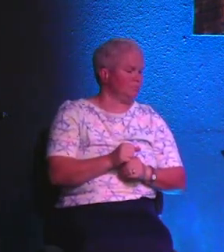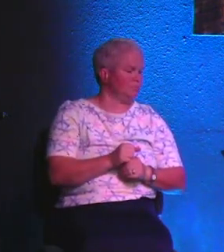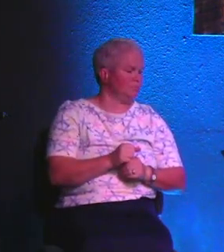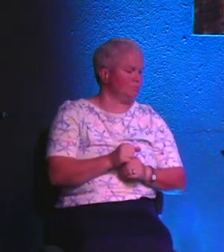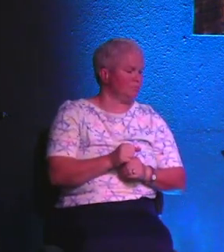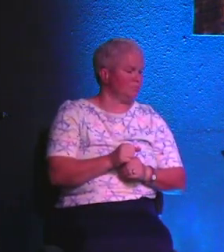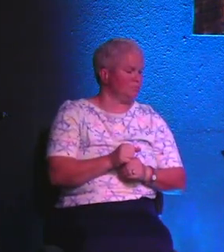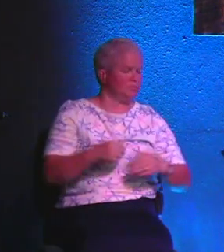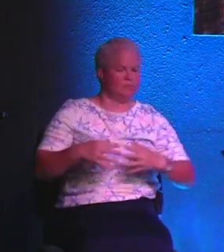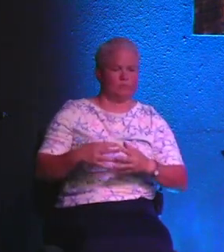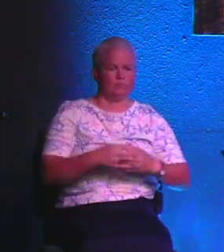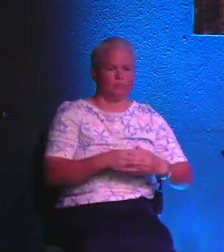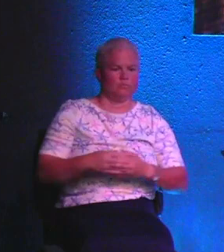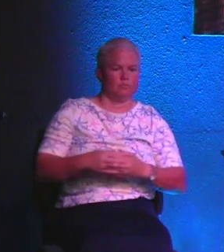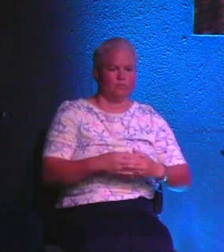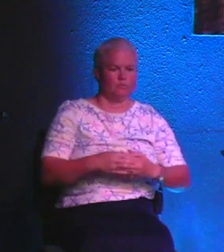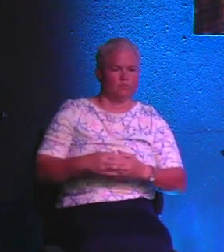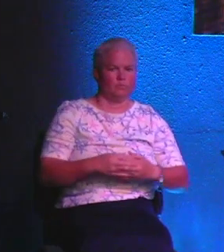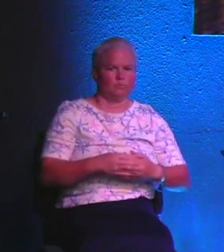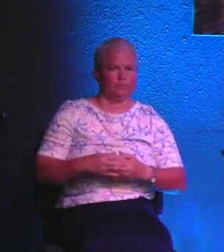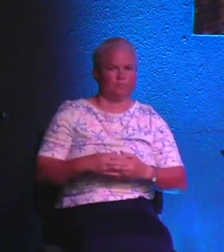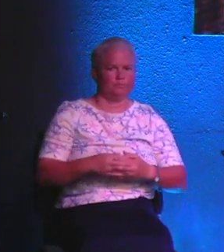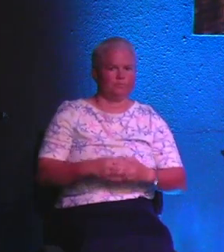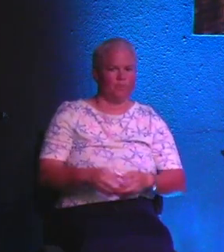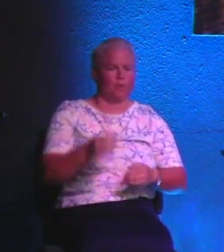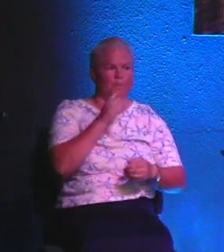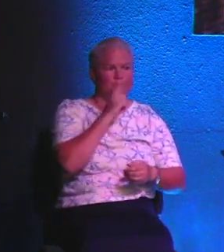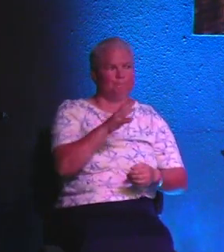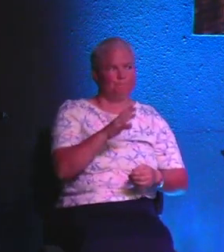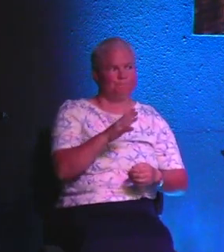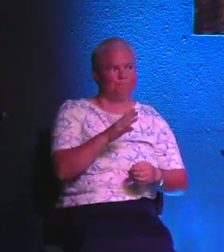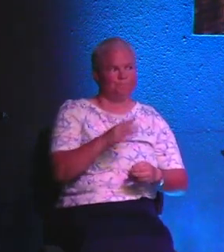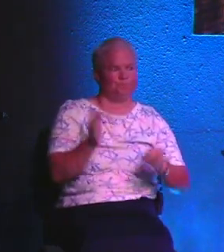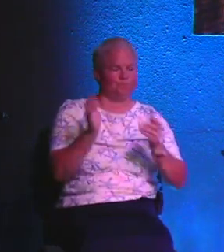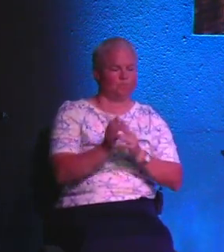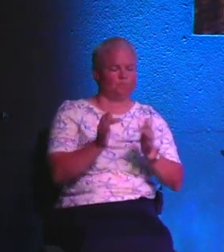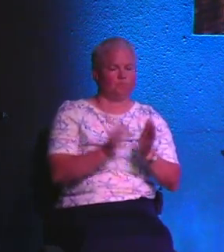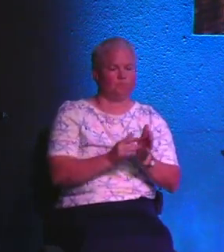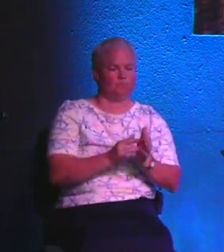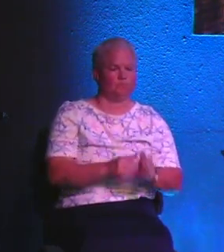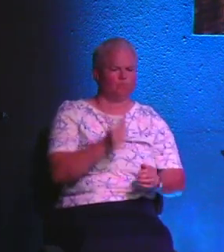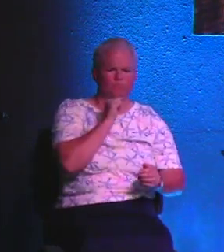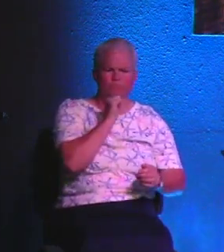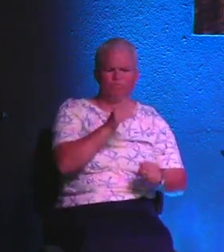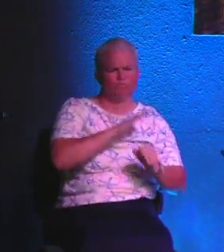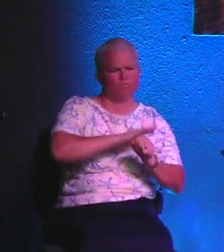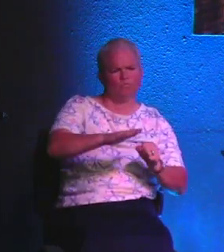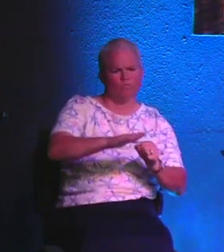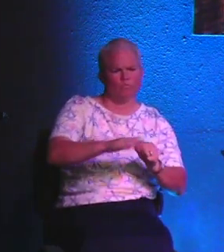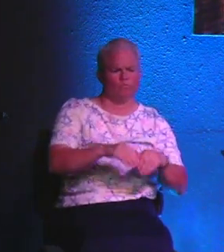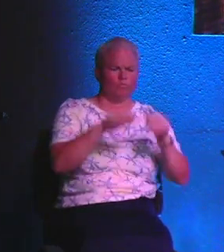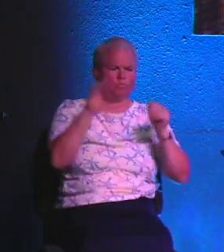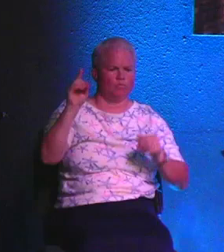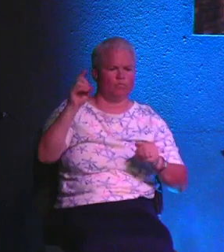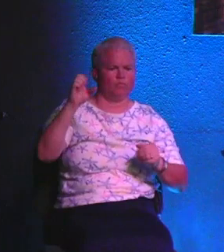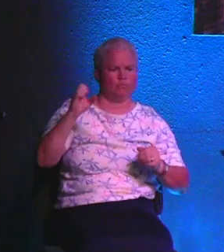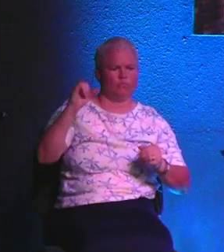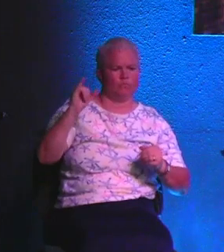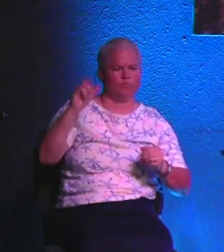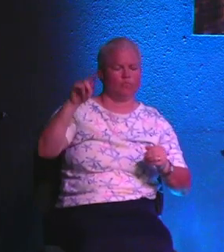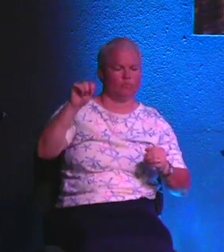everything mainstream America believes Jesus to be. See, if Jesus is not the fullness of deity,